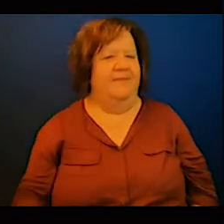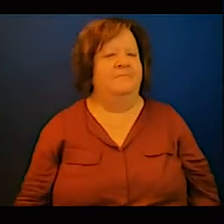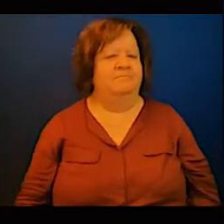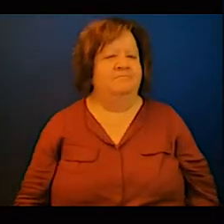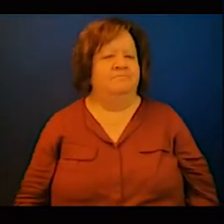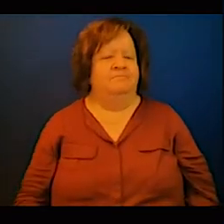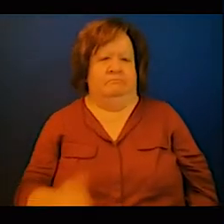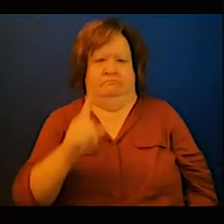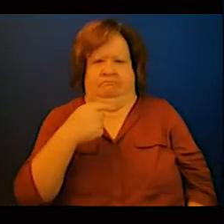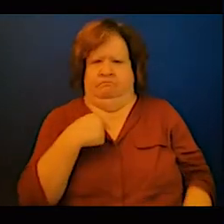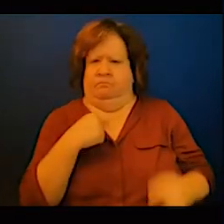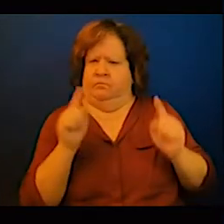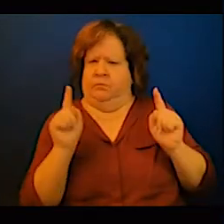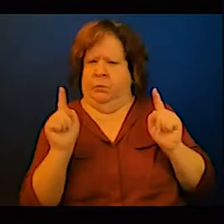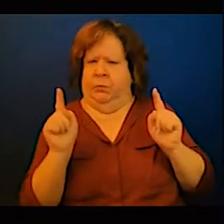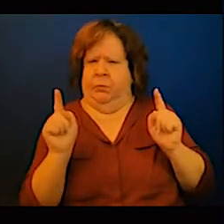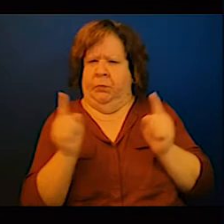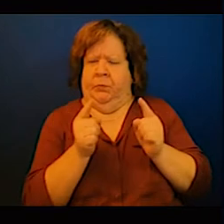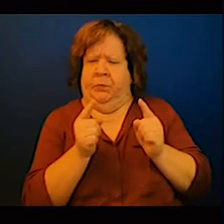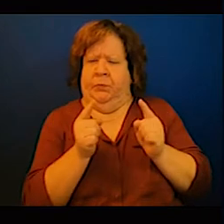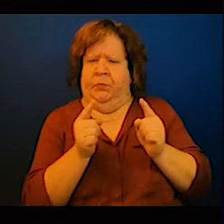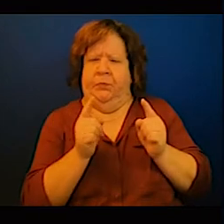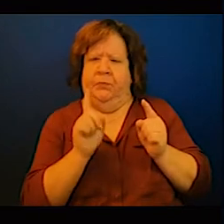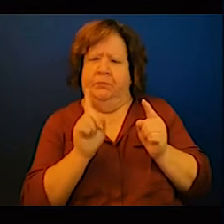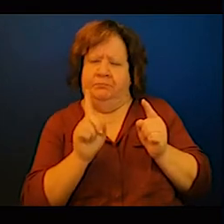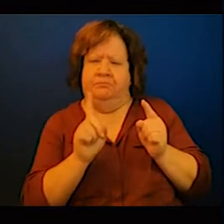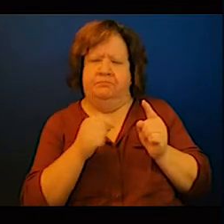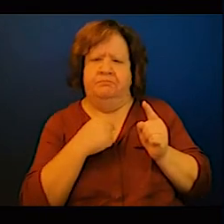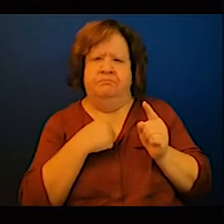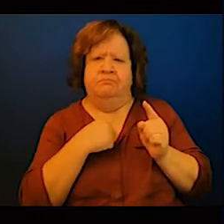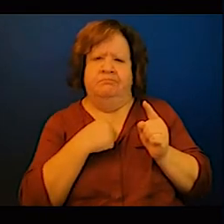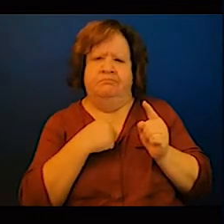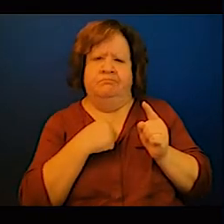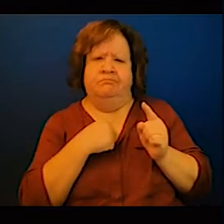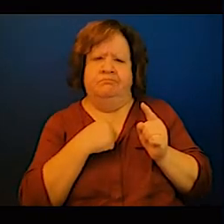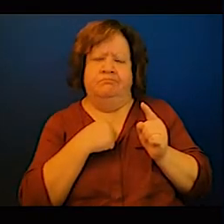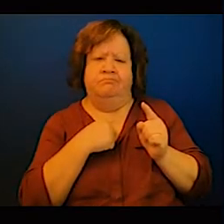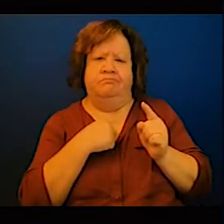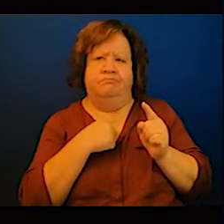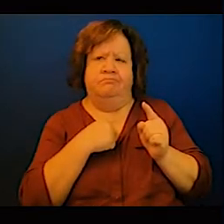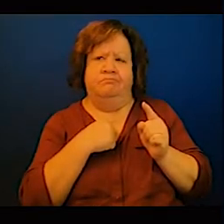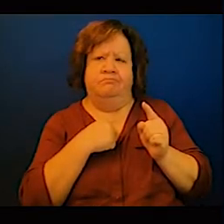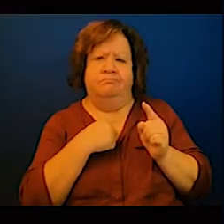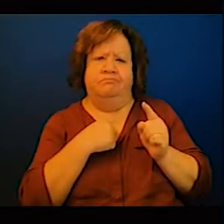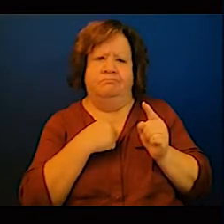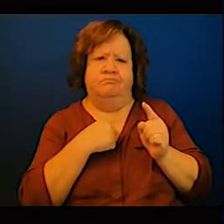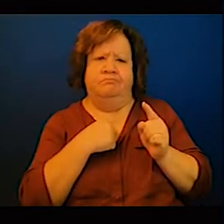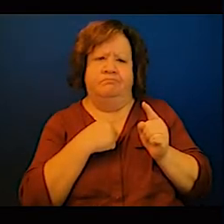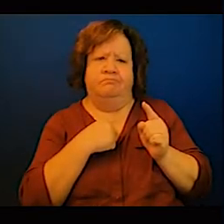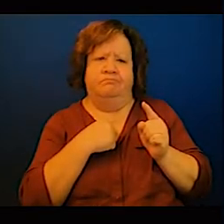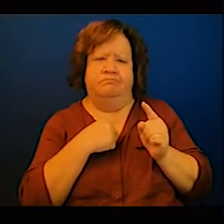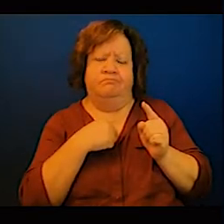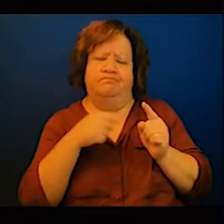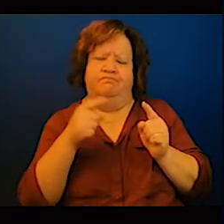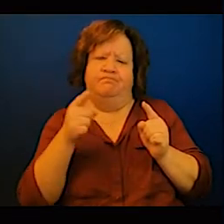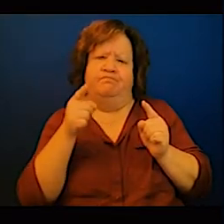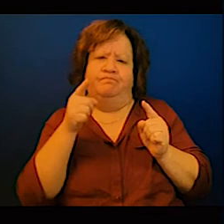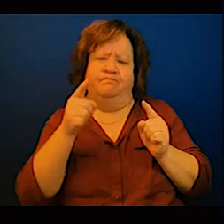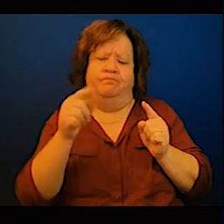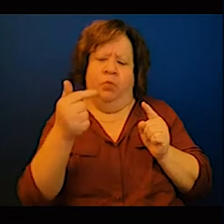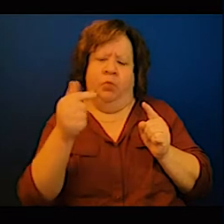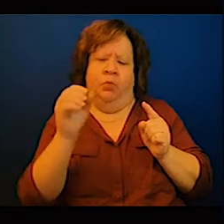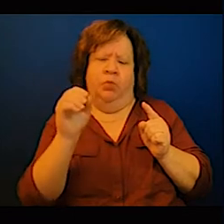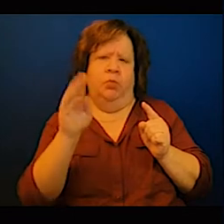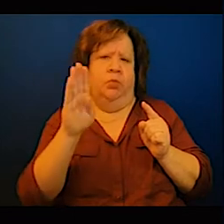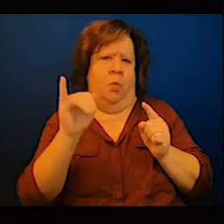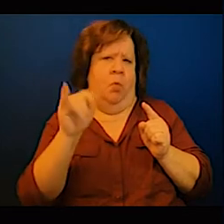the issues raised by Toby on the understanding of the NDCs we are talking about